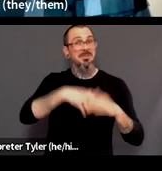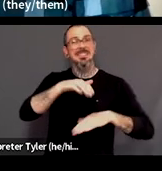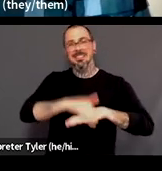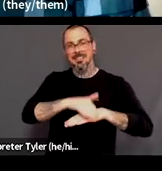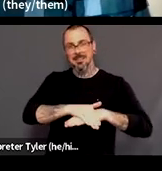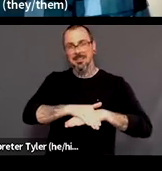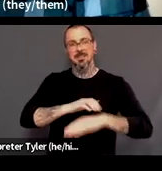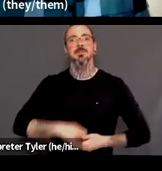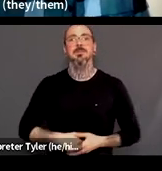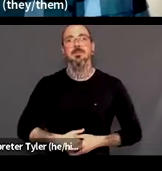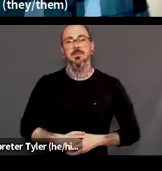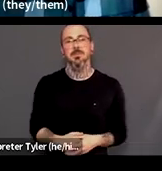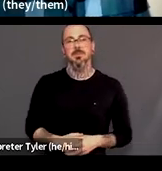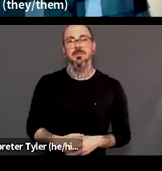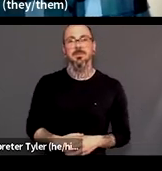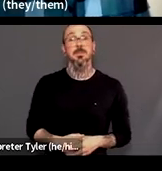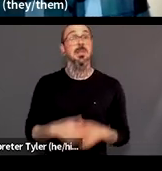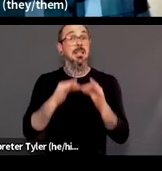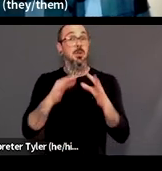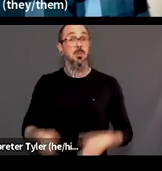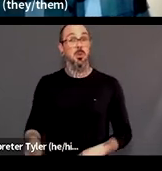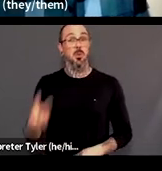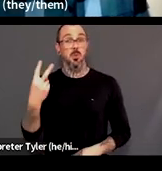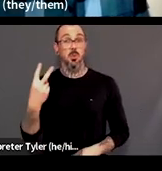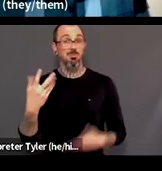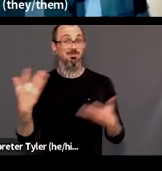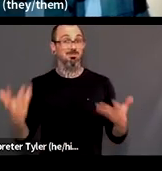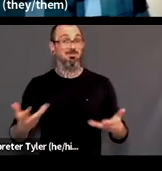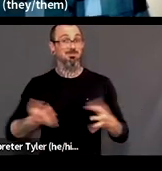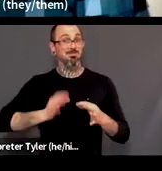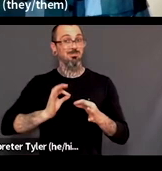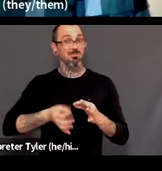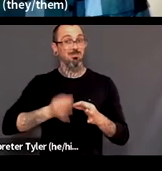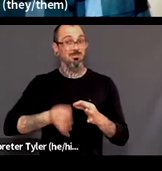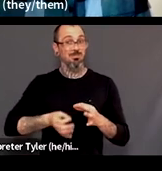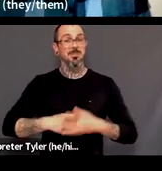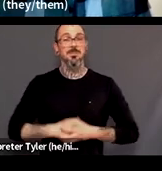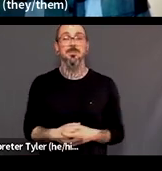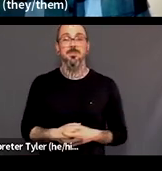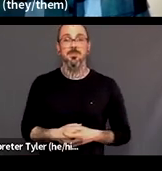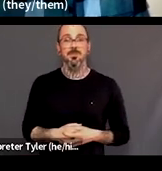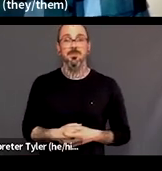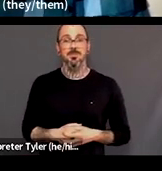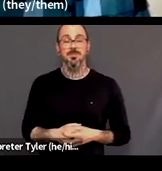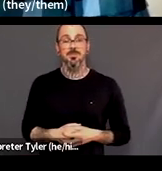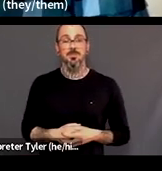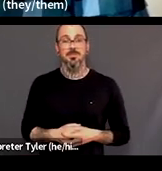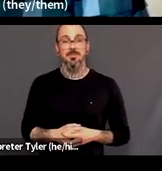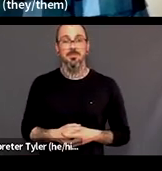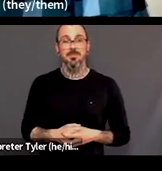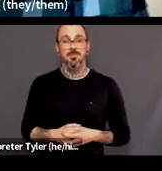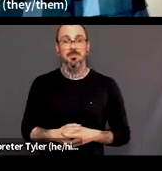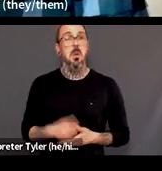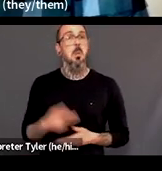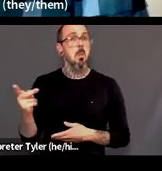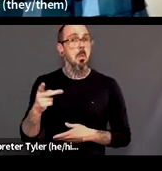also have two interpreters with us this evening who will be doing interpretation in asl and they will be